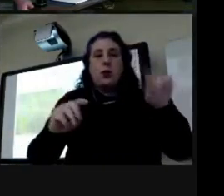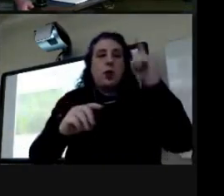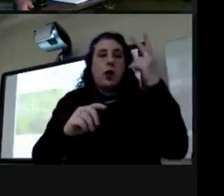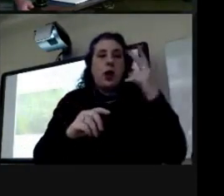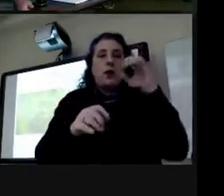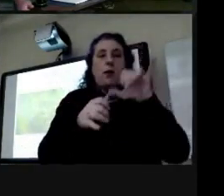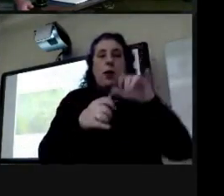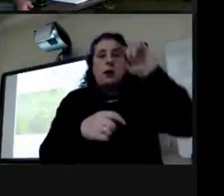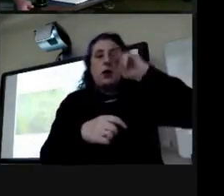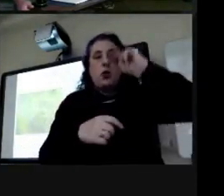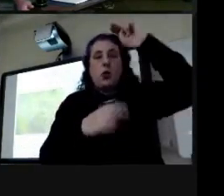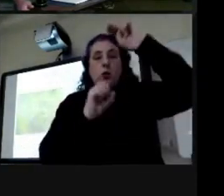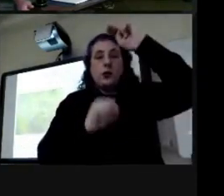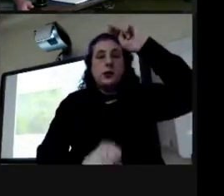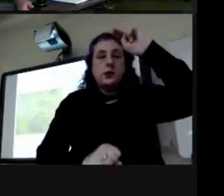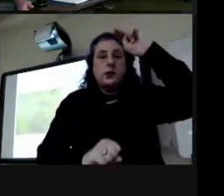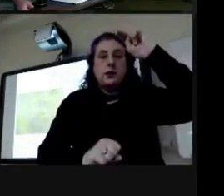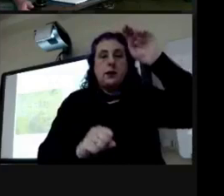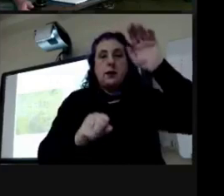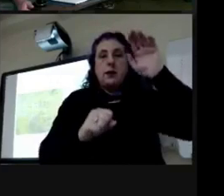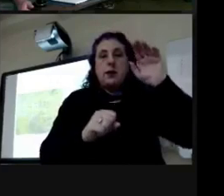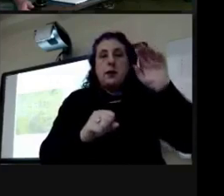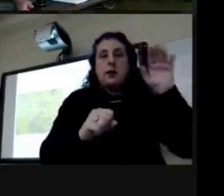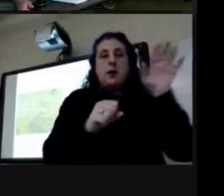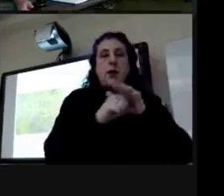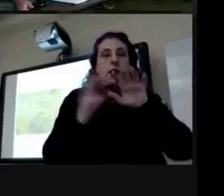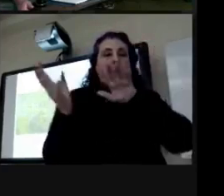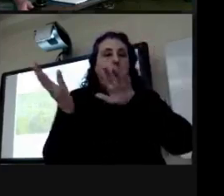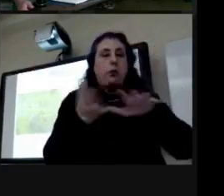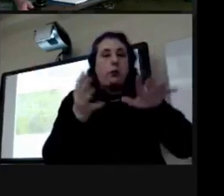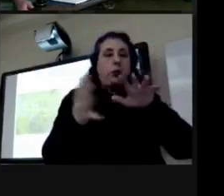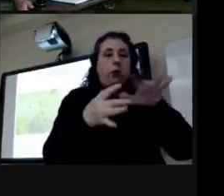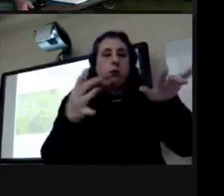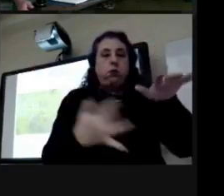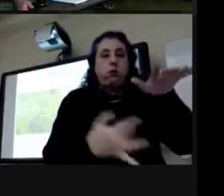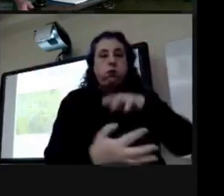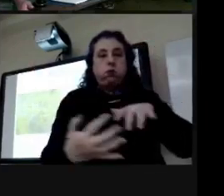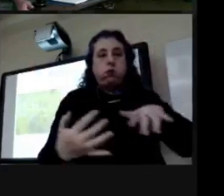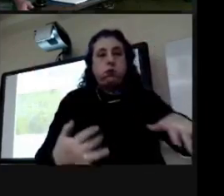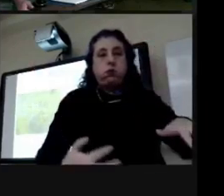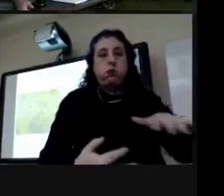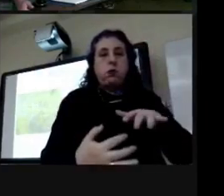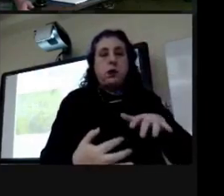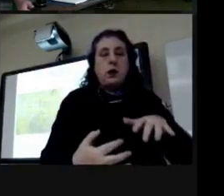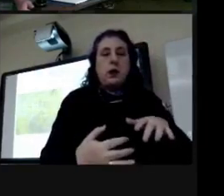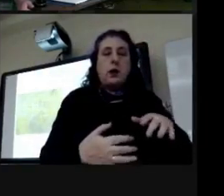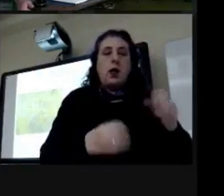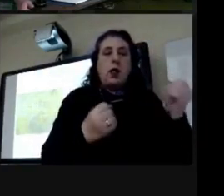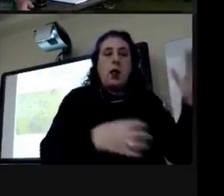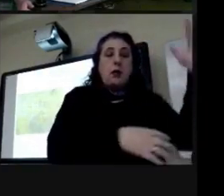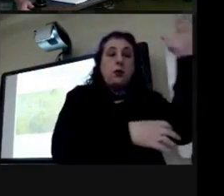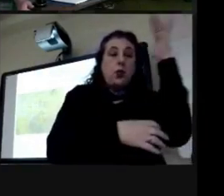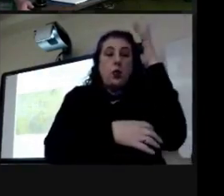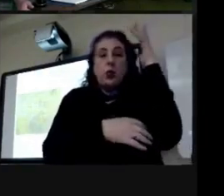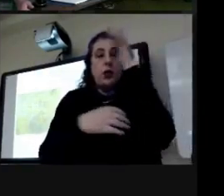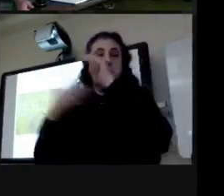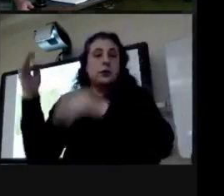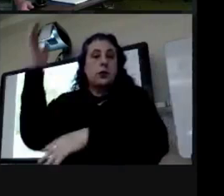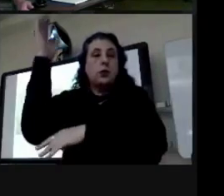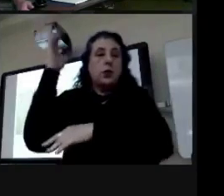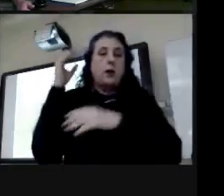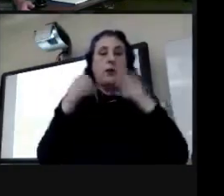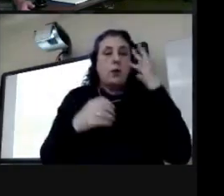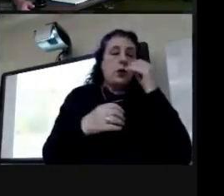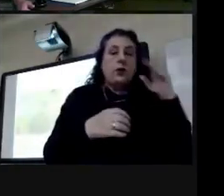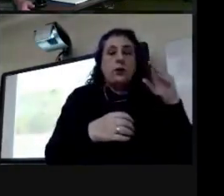north and south thoroughly drained by never failing spring branches and bordered on the north by heavy timber and on the south by a number of beautiful